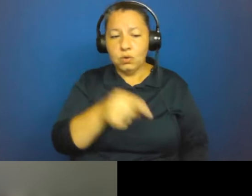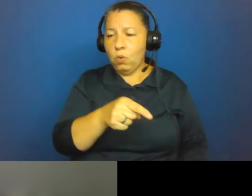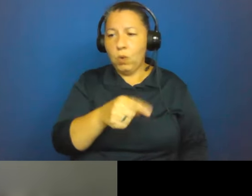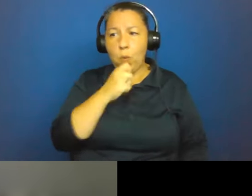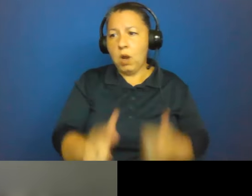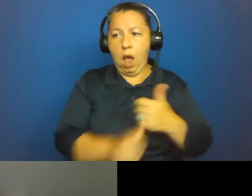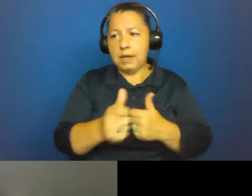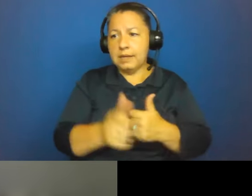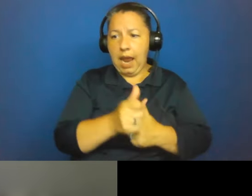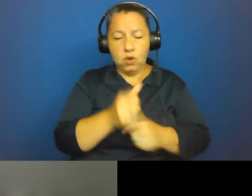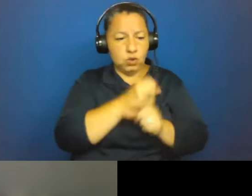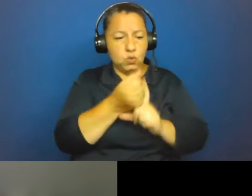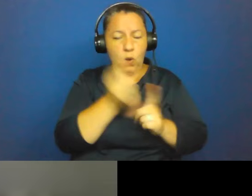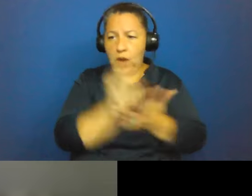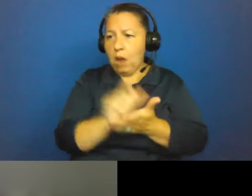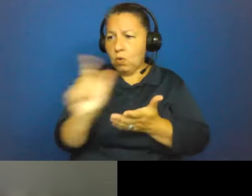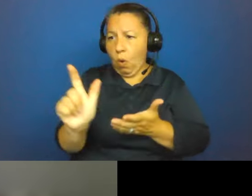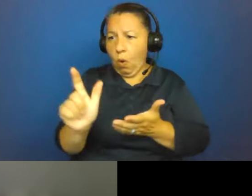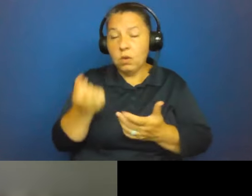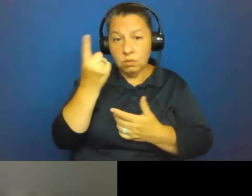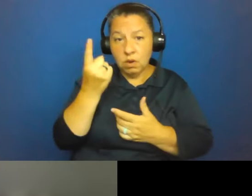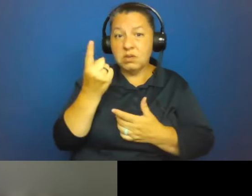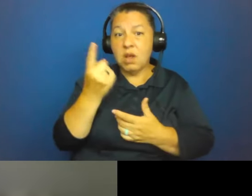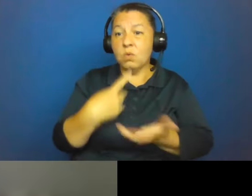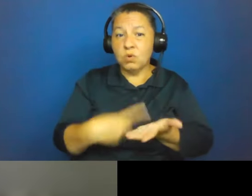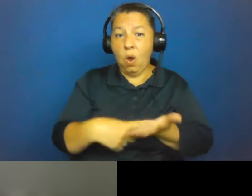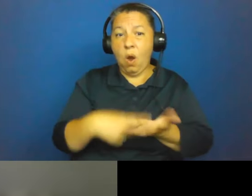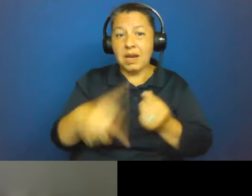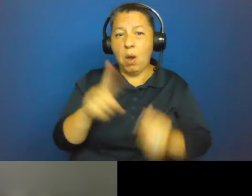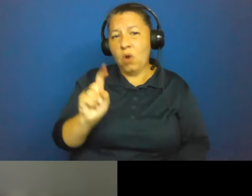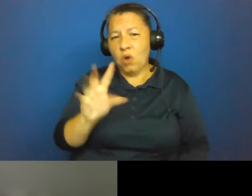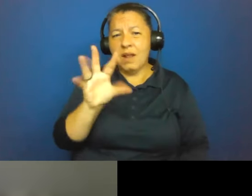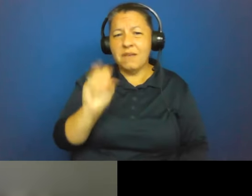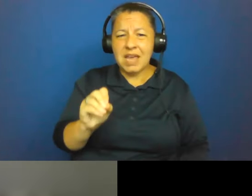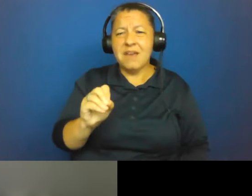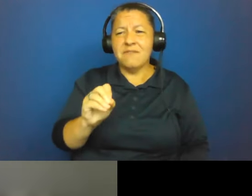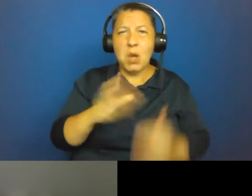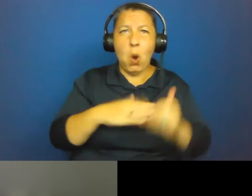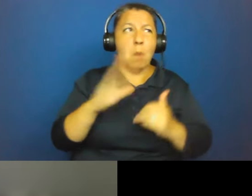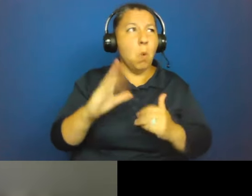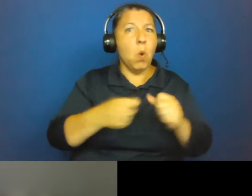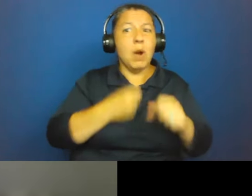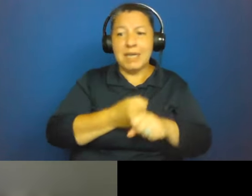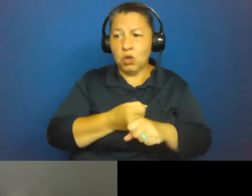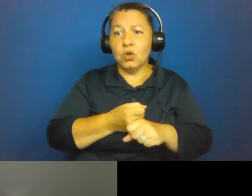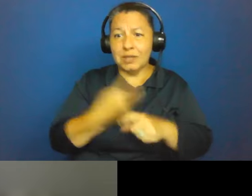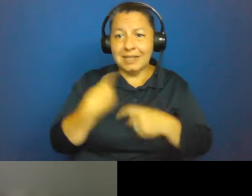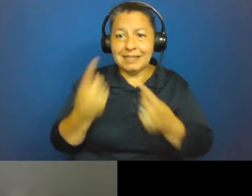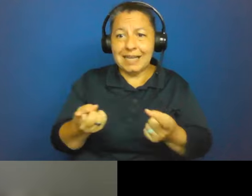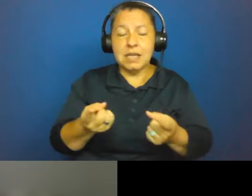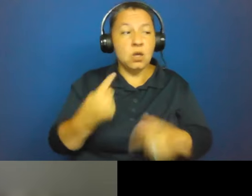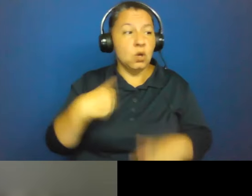whatsoever. Also, we're talking about 150 plus years. So we were not at risk from